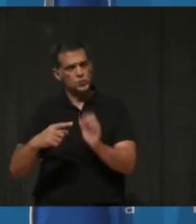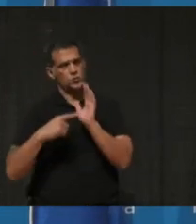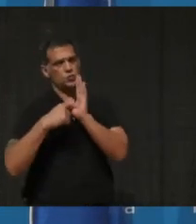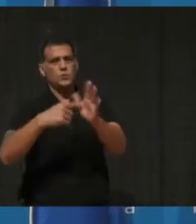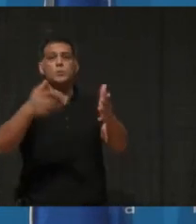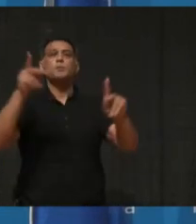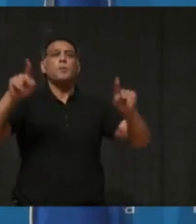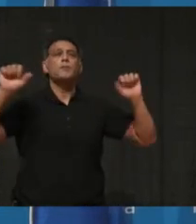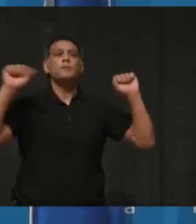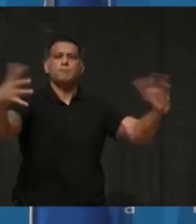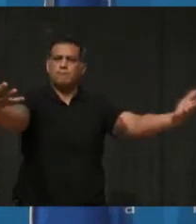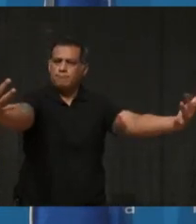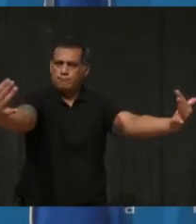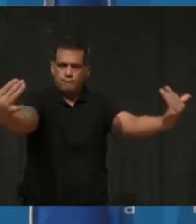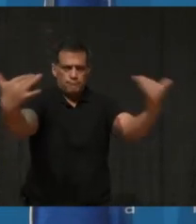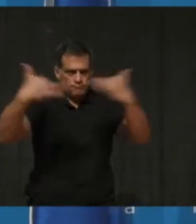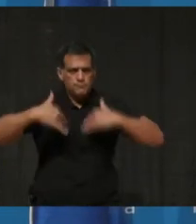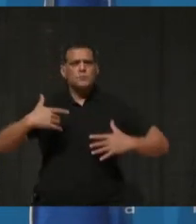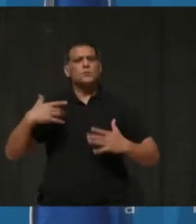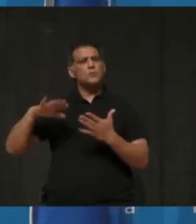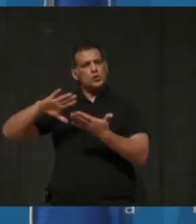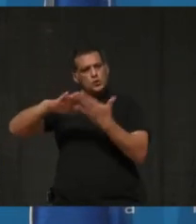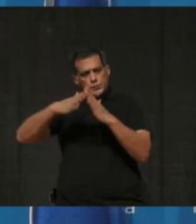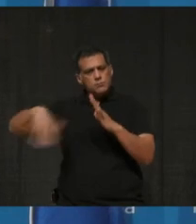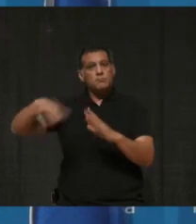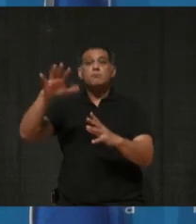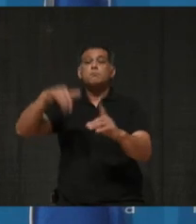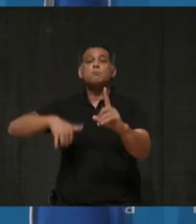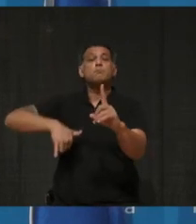where bullying is not tolerated.